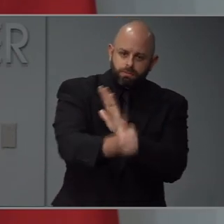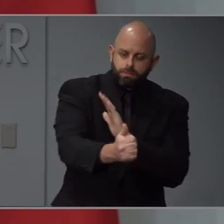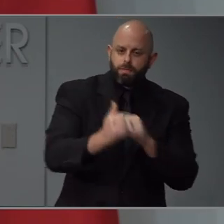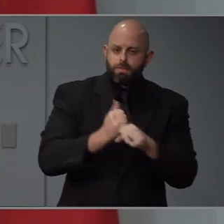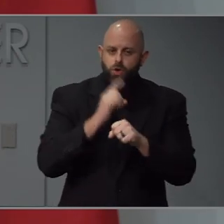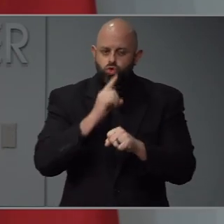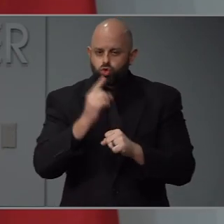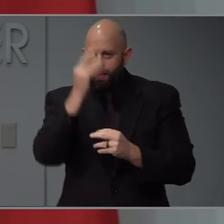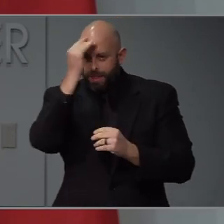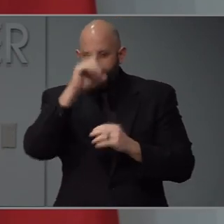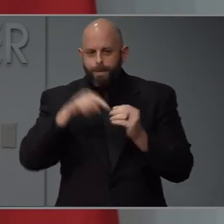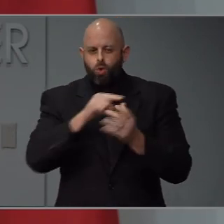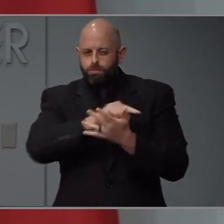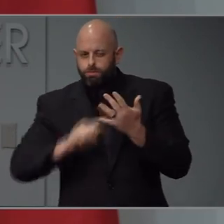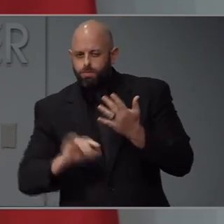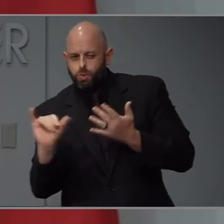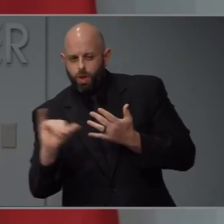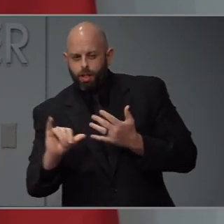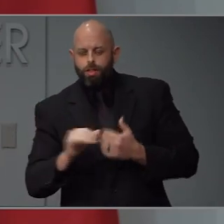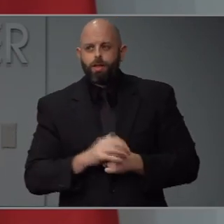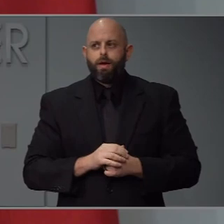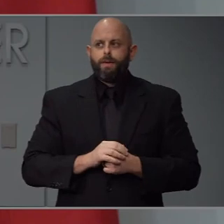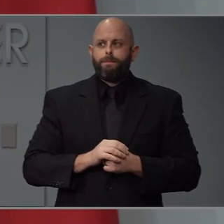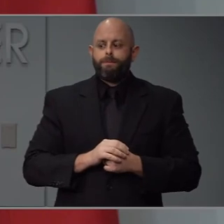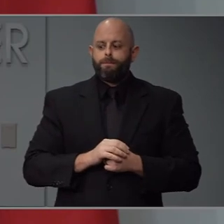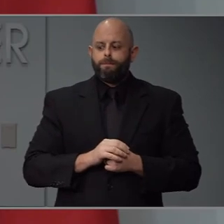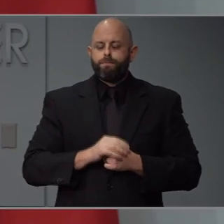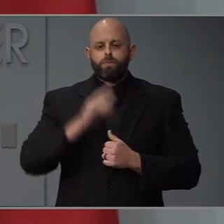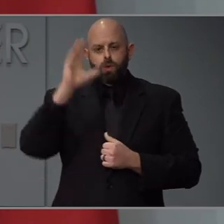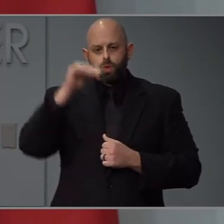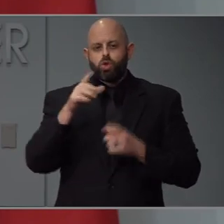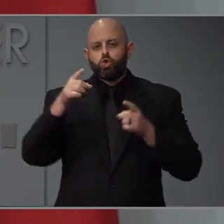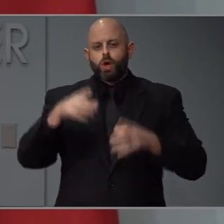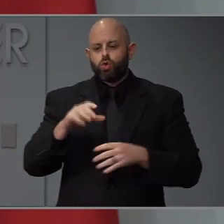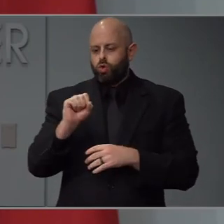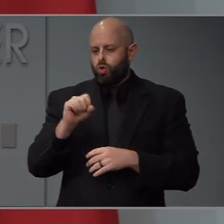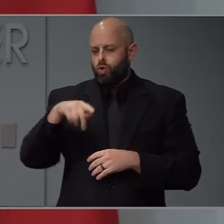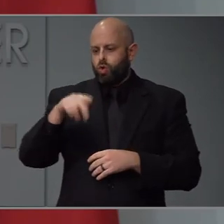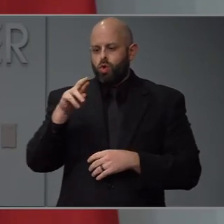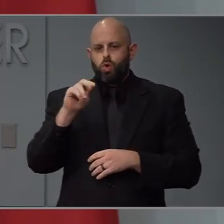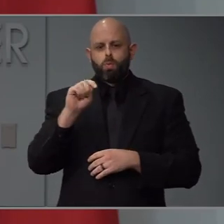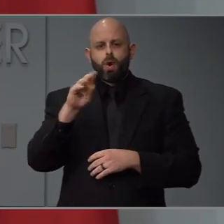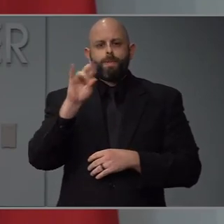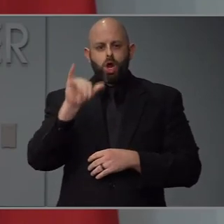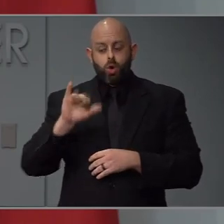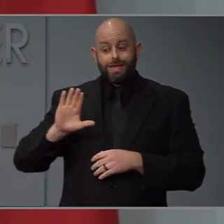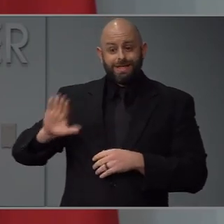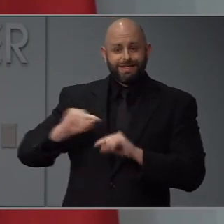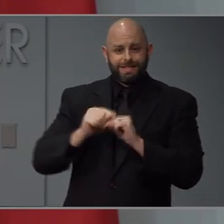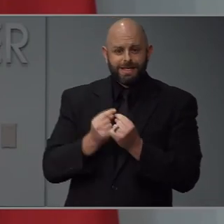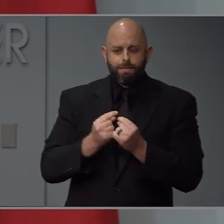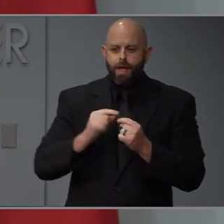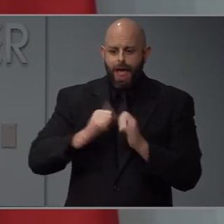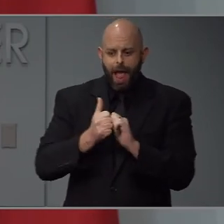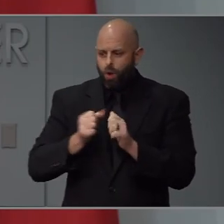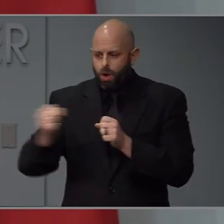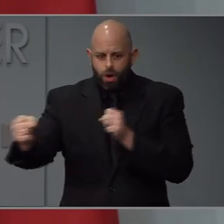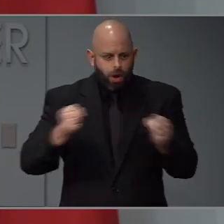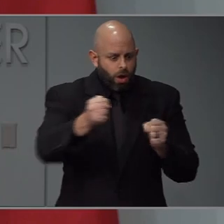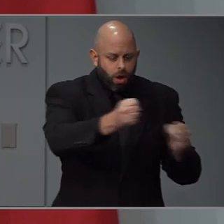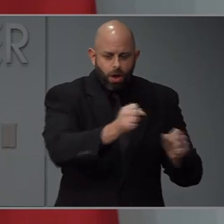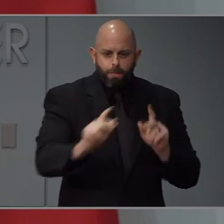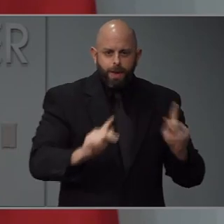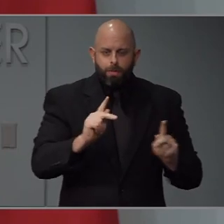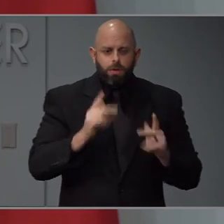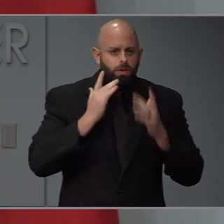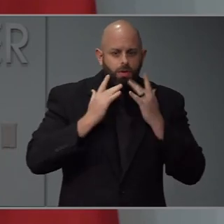all of those things as well. And then I know Director Sprayberry's team is thinking about how do we move people around the state. Obviously, we'd